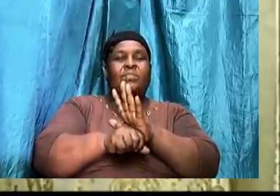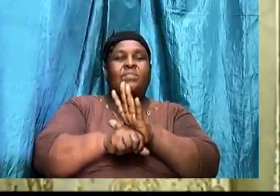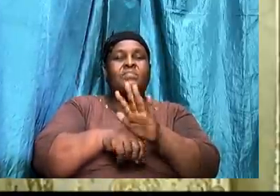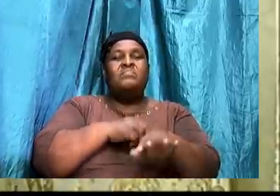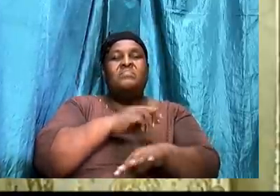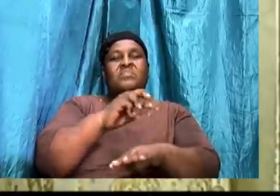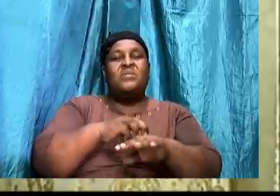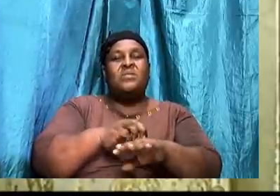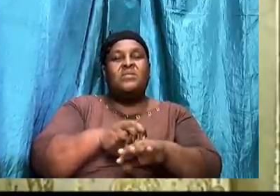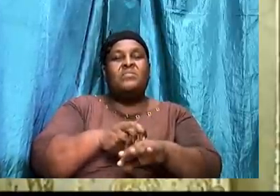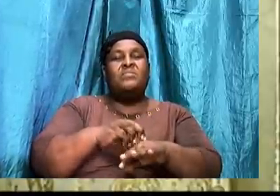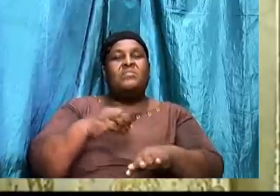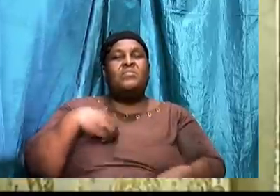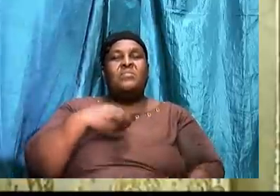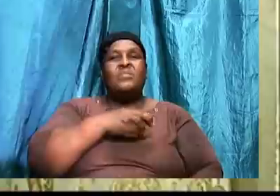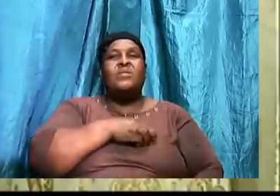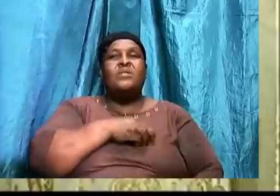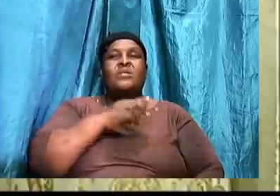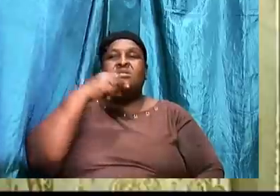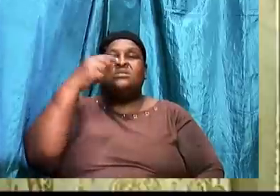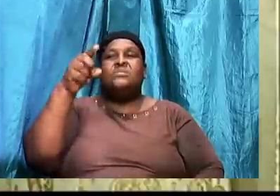It was talking about.